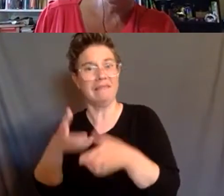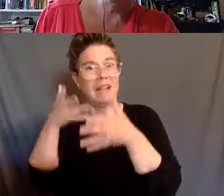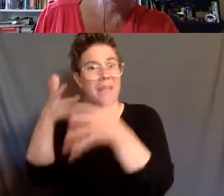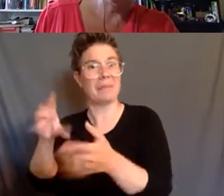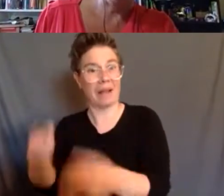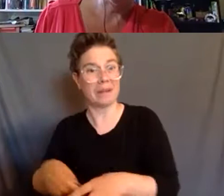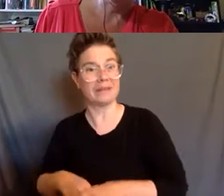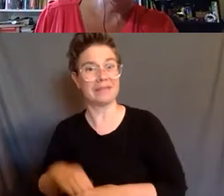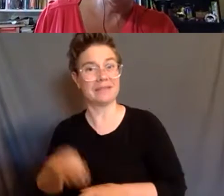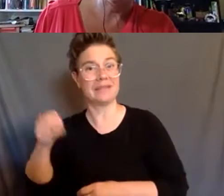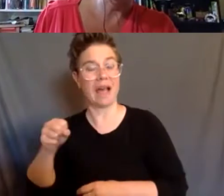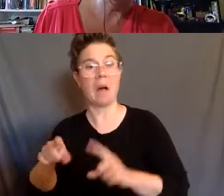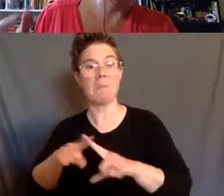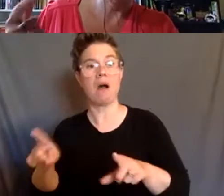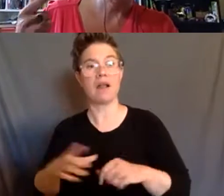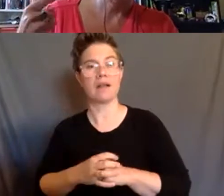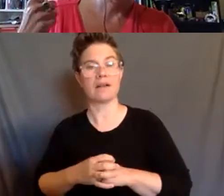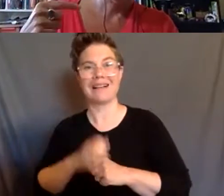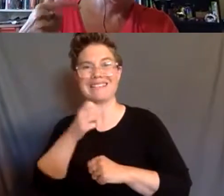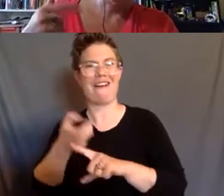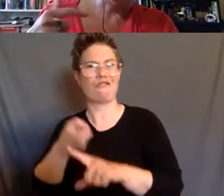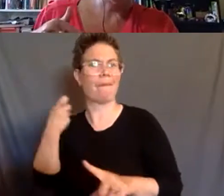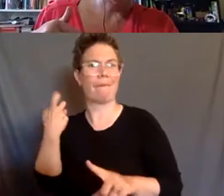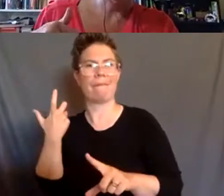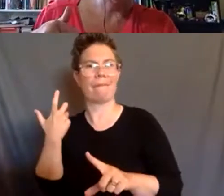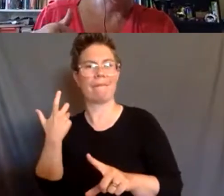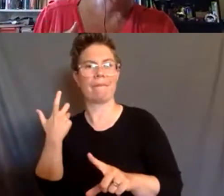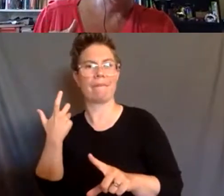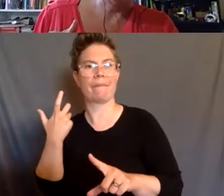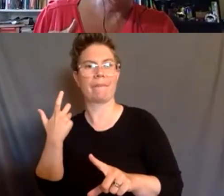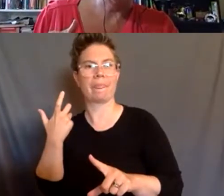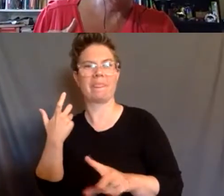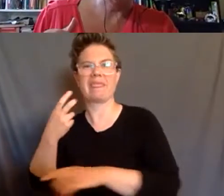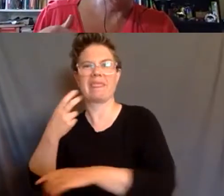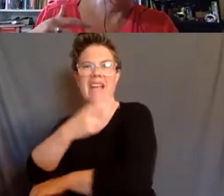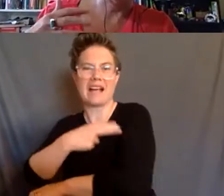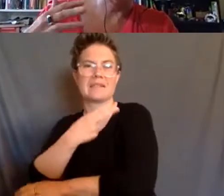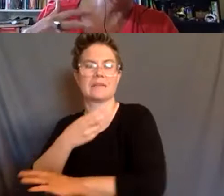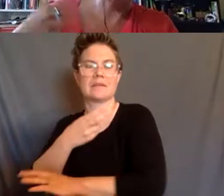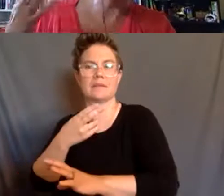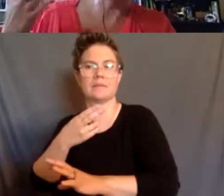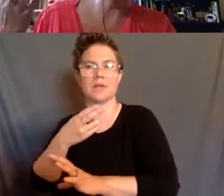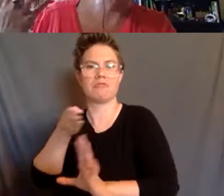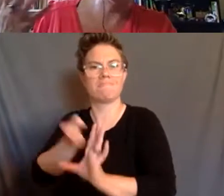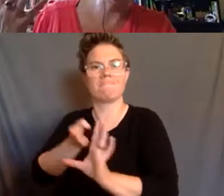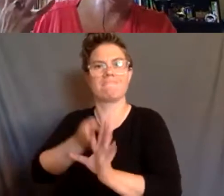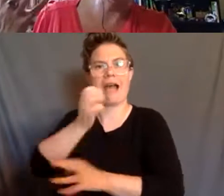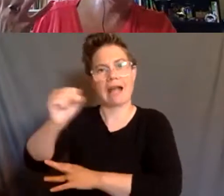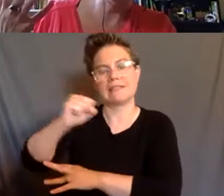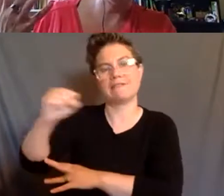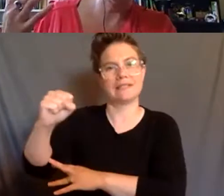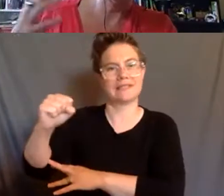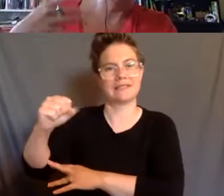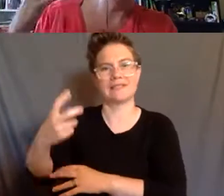forces of abandonment were not from the institutionalization activists that were not accountable to their